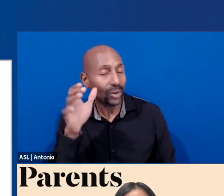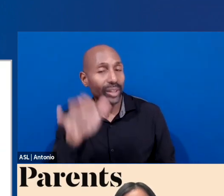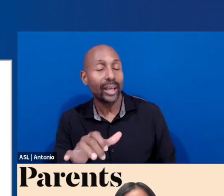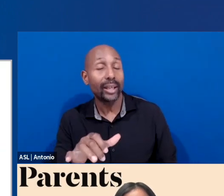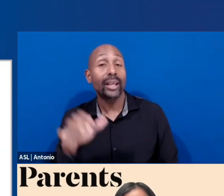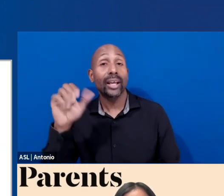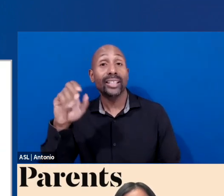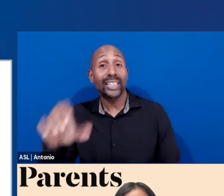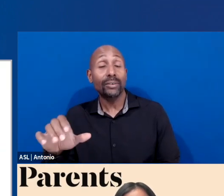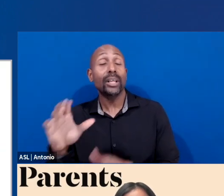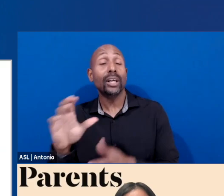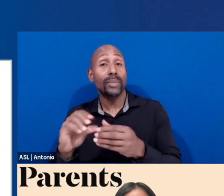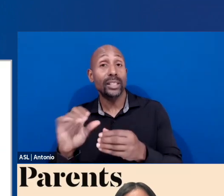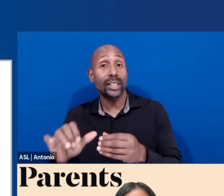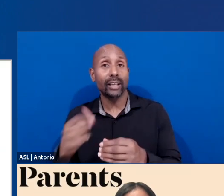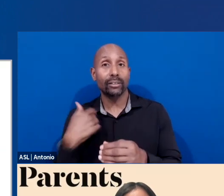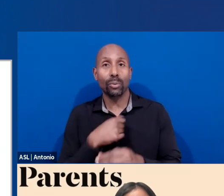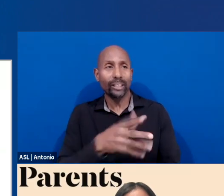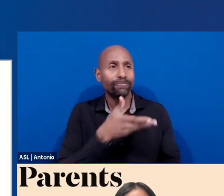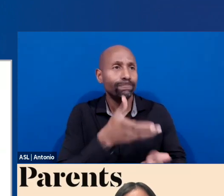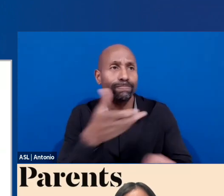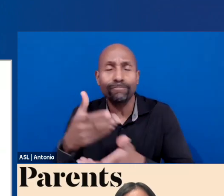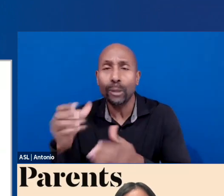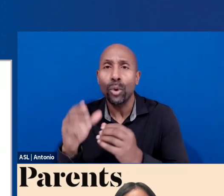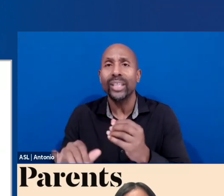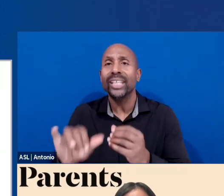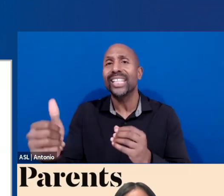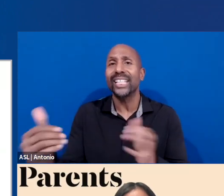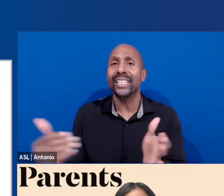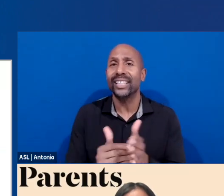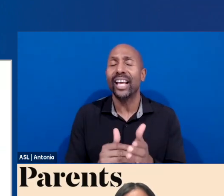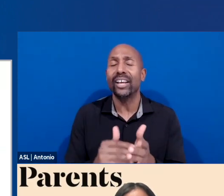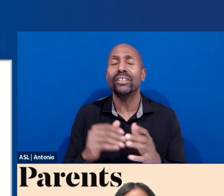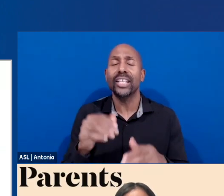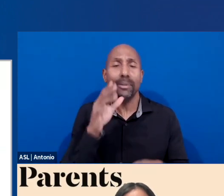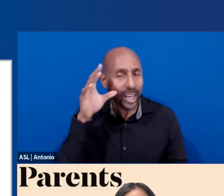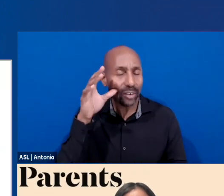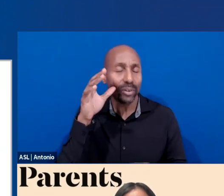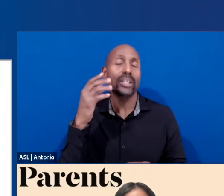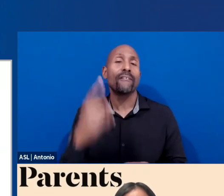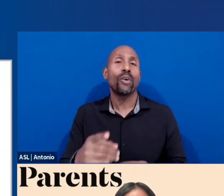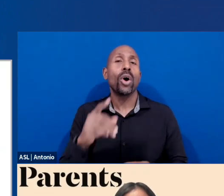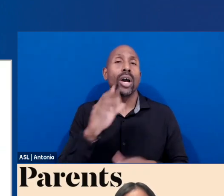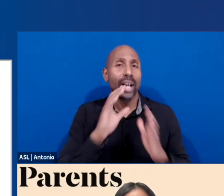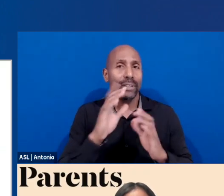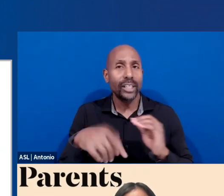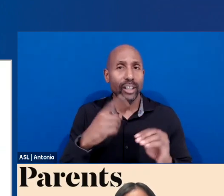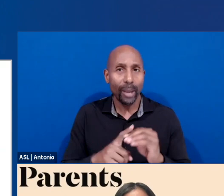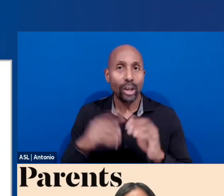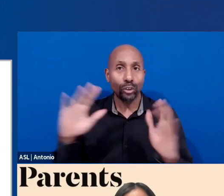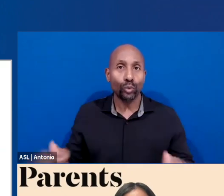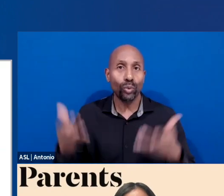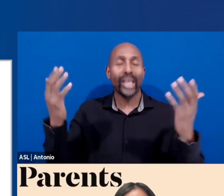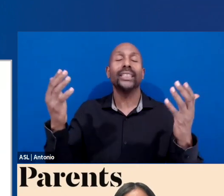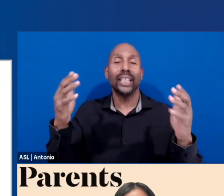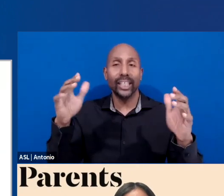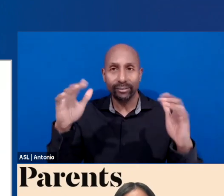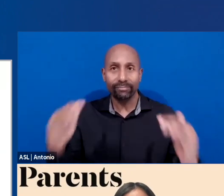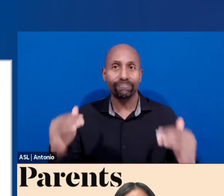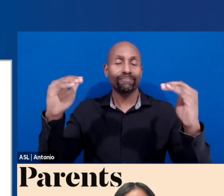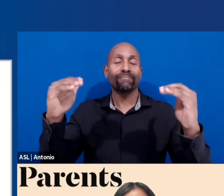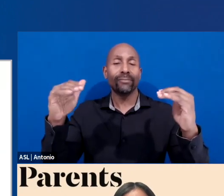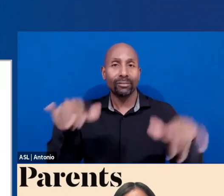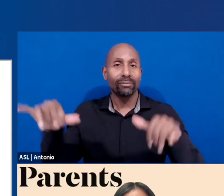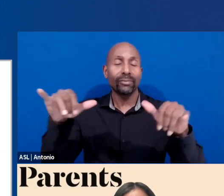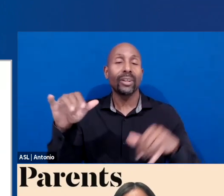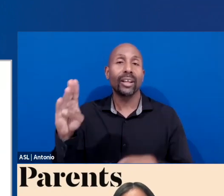,000 parents and our family engagement efforts to have those conversations about raising the bar. As a parent of a brand